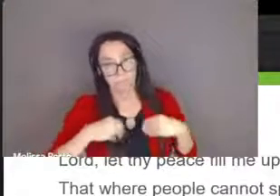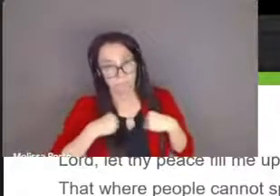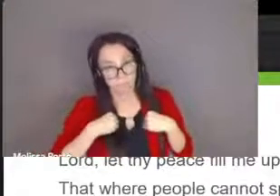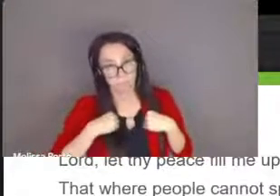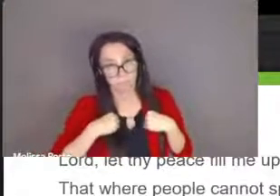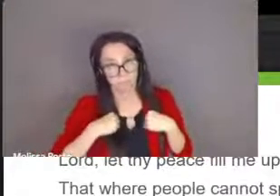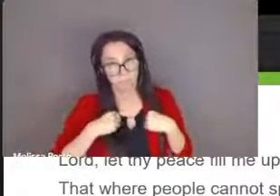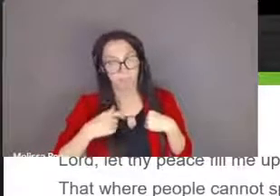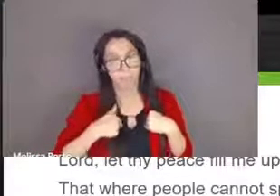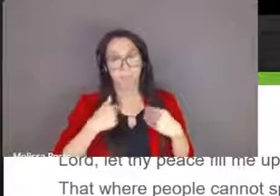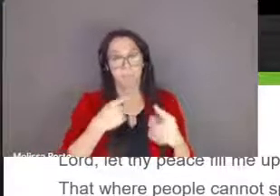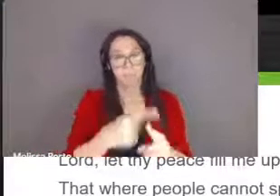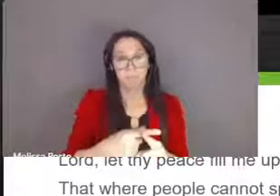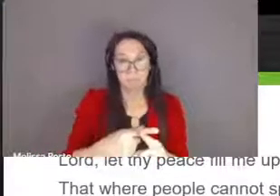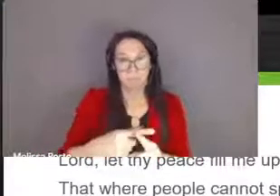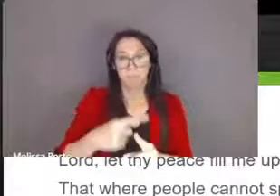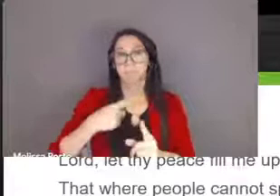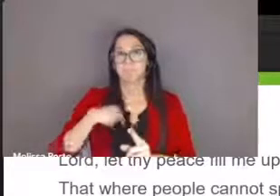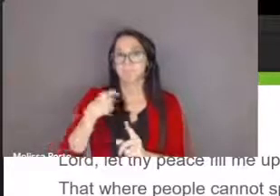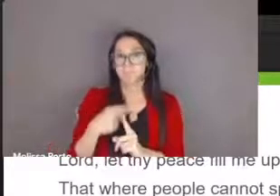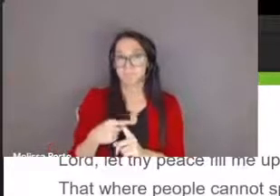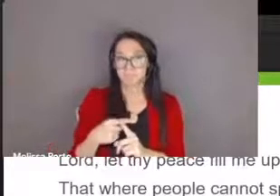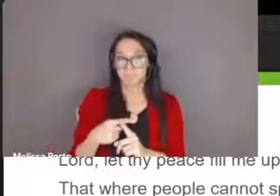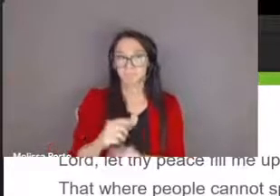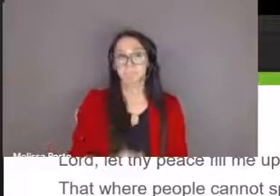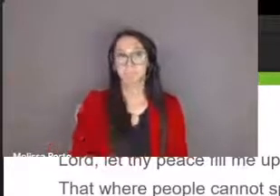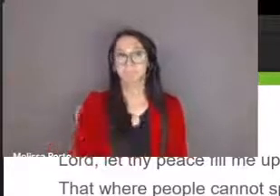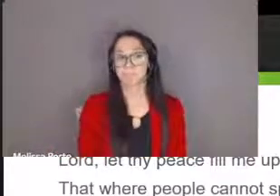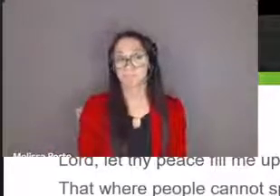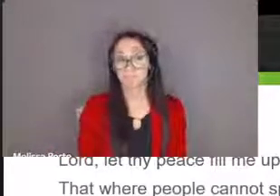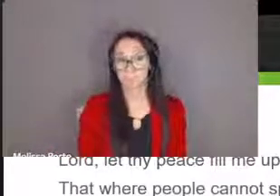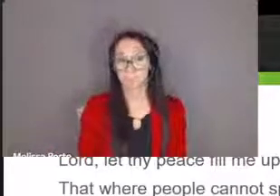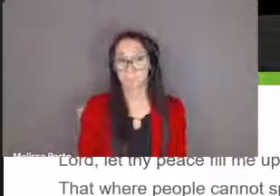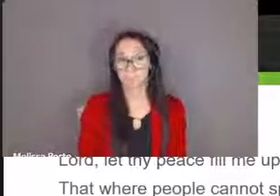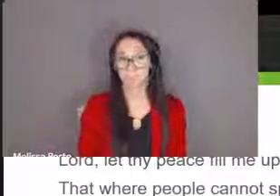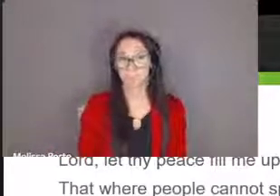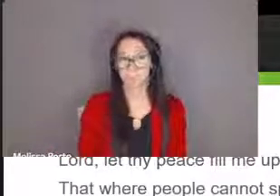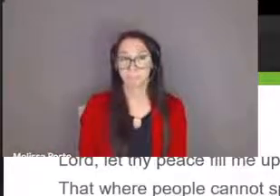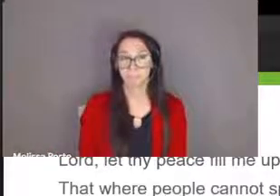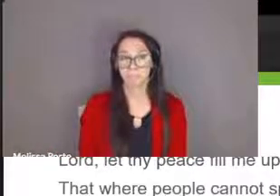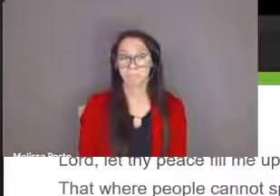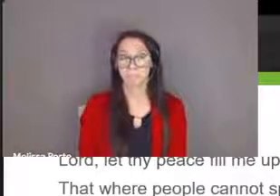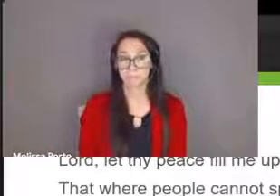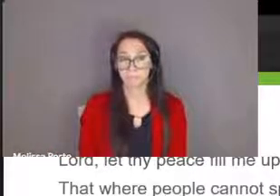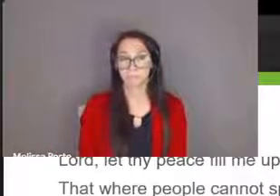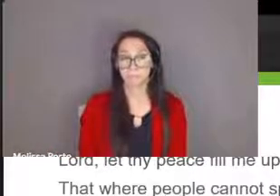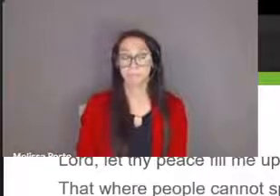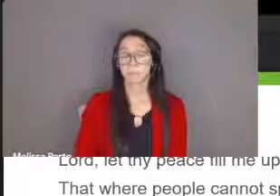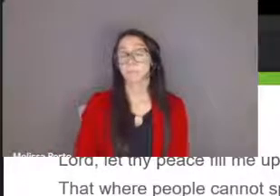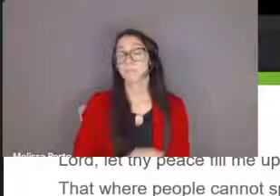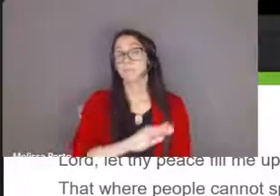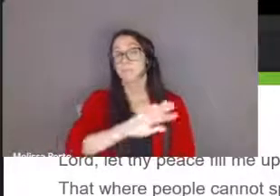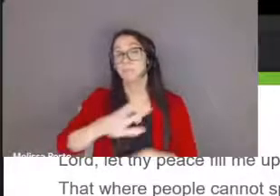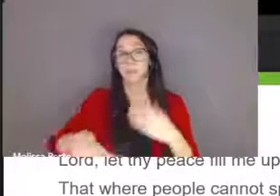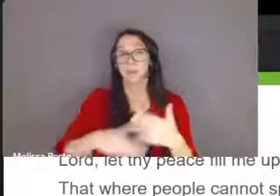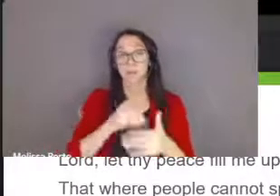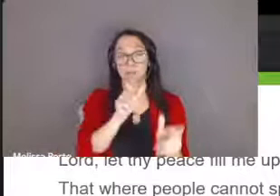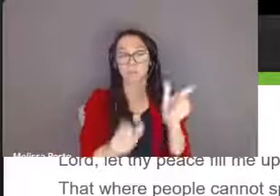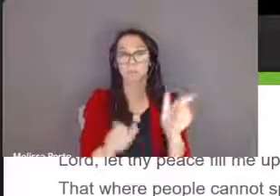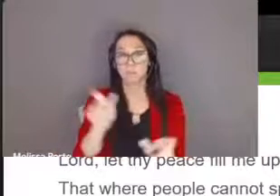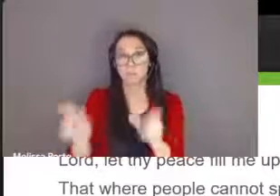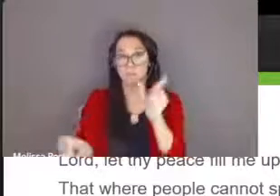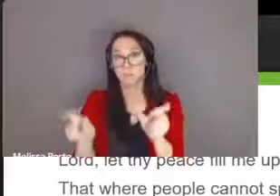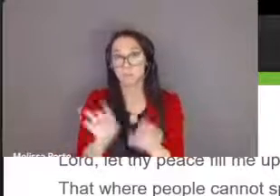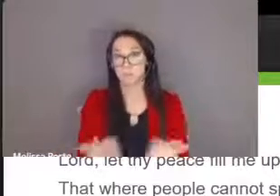to be ex to be accepted as to accept for it is in all of our uncertainty that we are inspired to hope